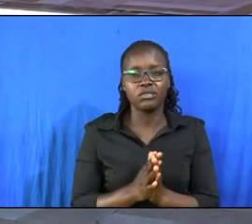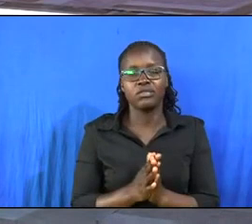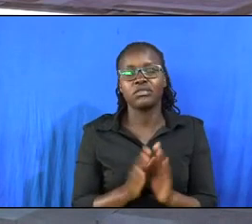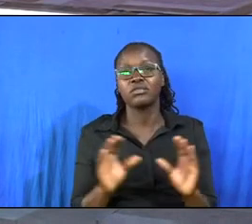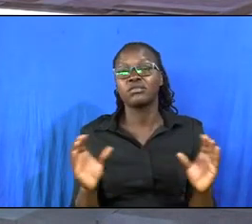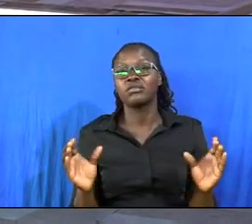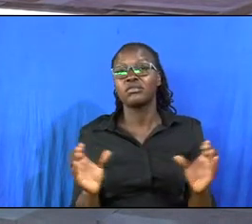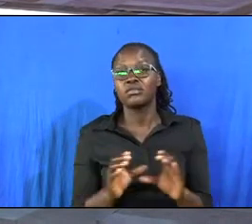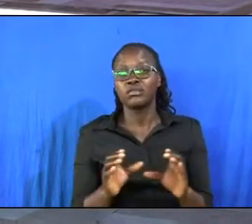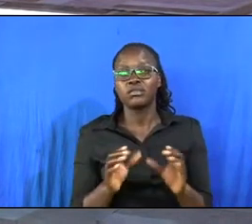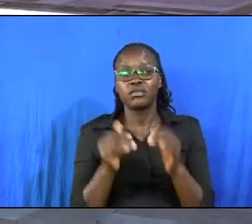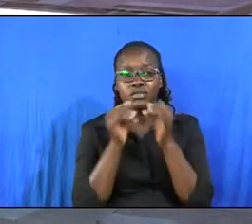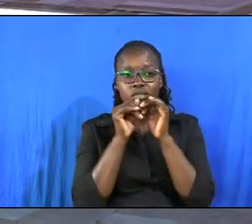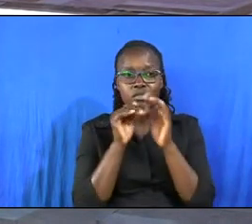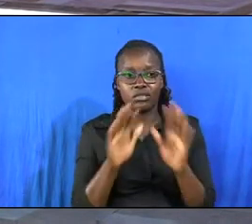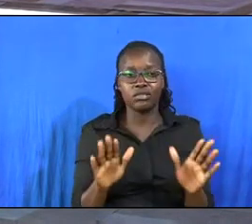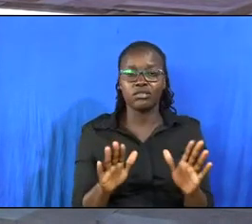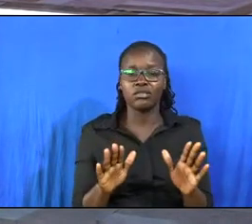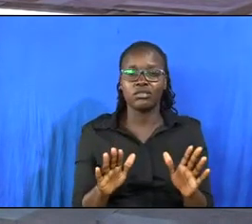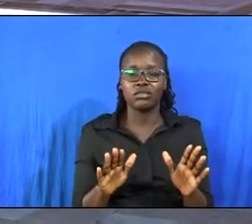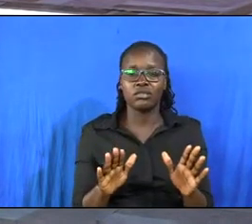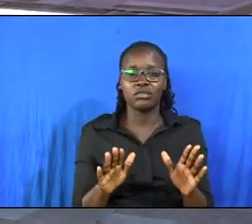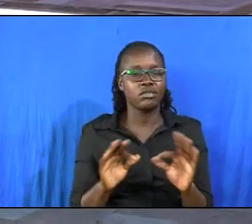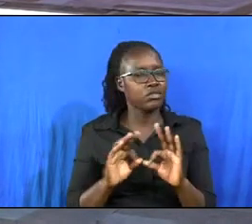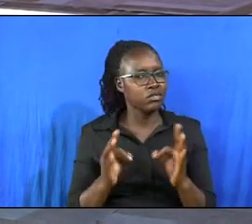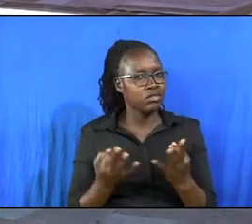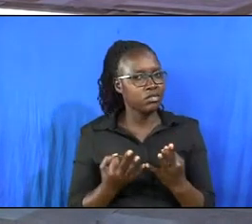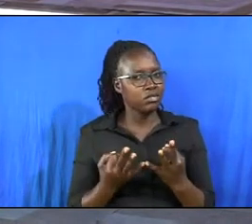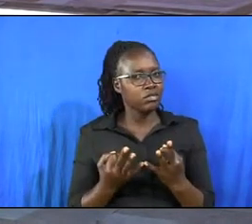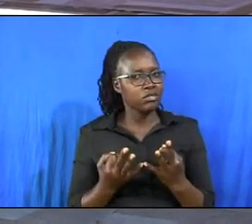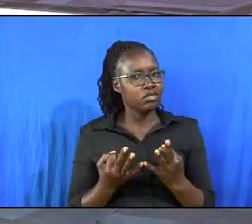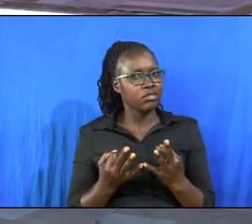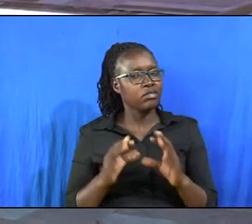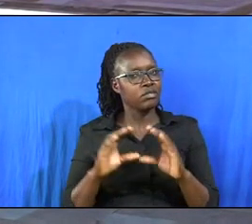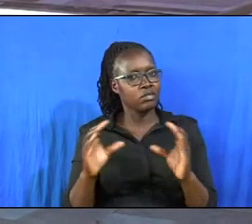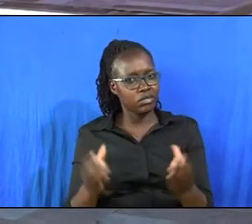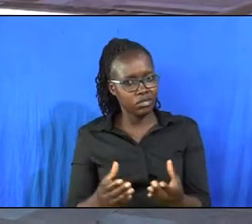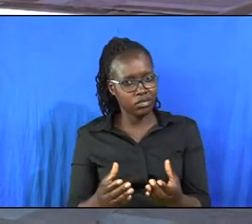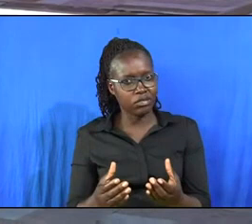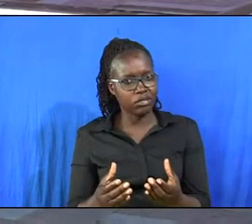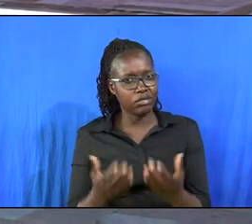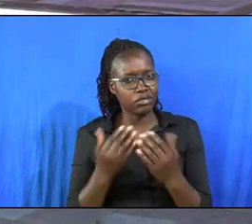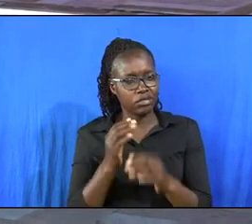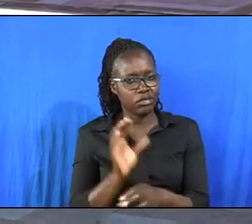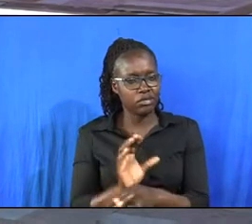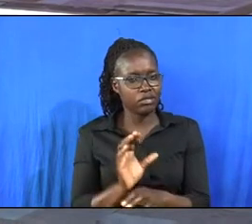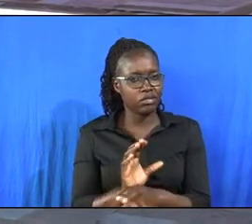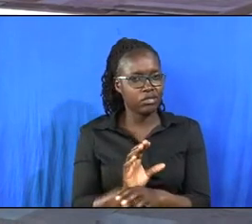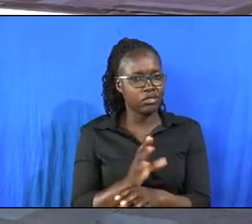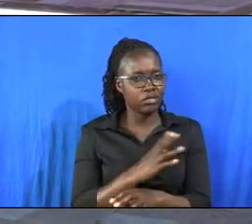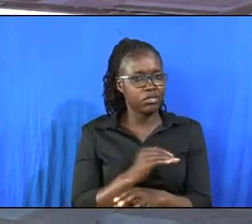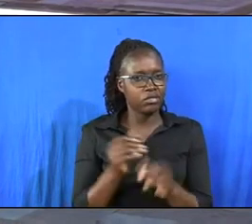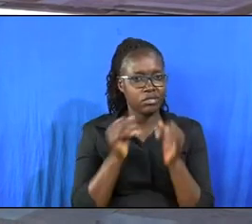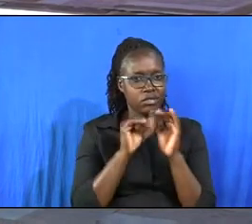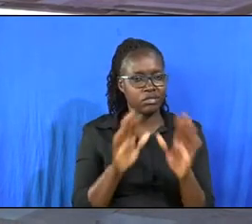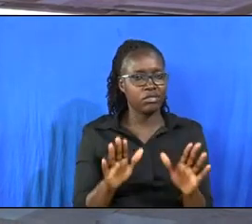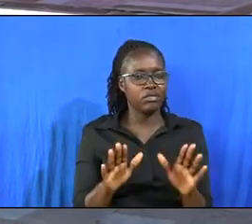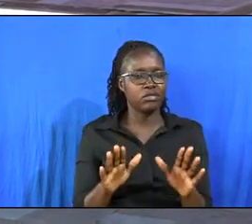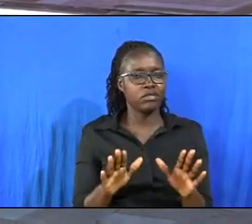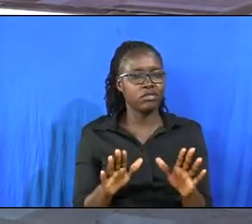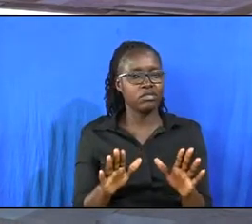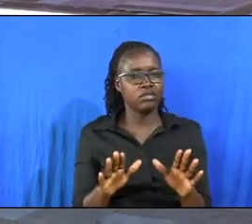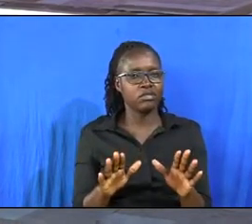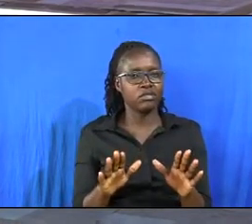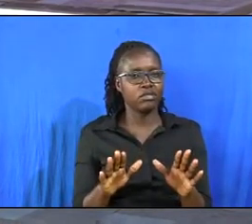community, a blessing first to your family, a blessing to the community, a blessing to cheer to your church, and a blessing to the